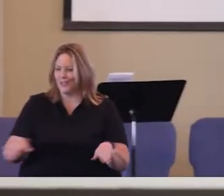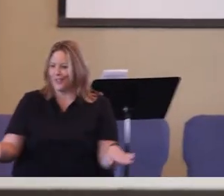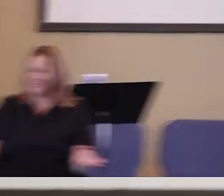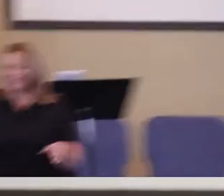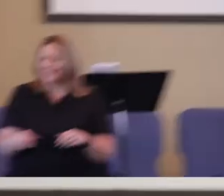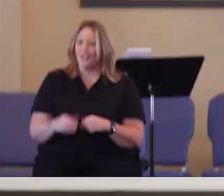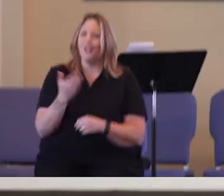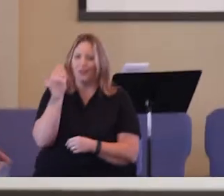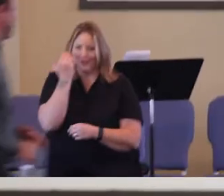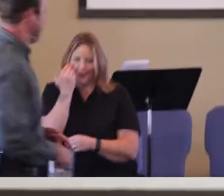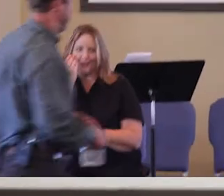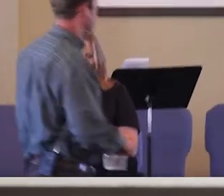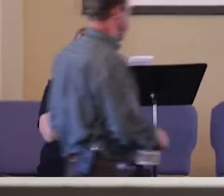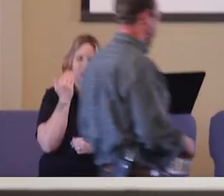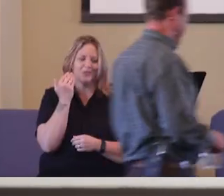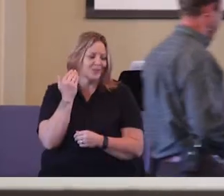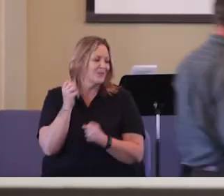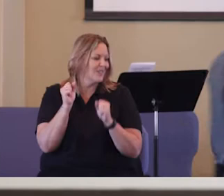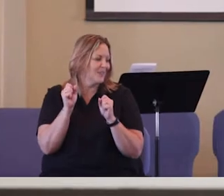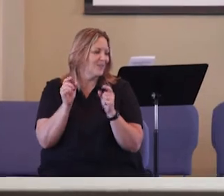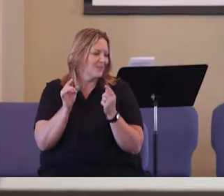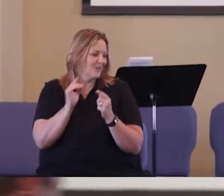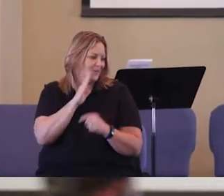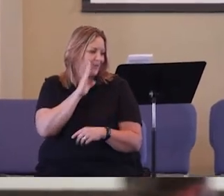knows what's about to take place.